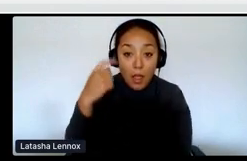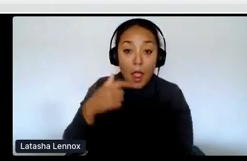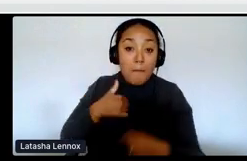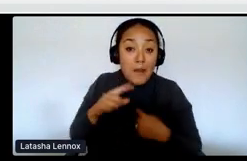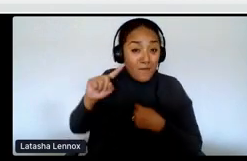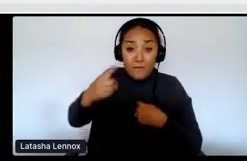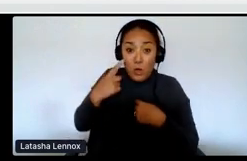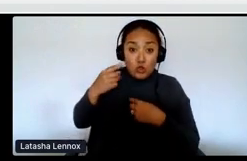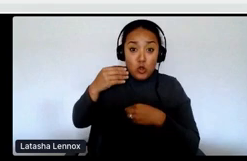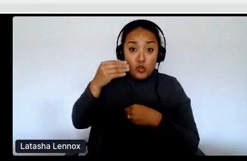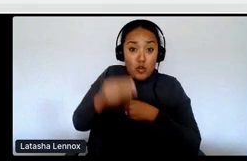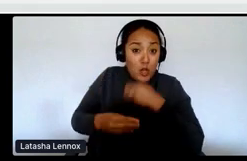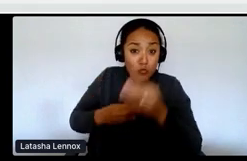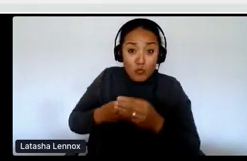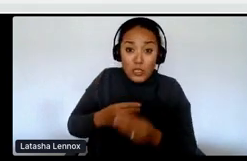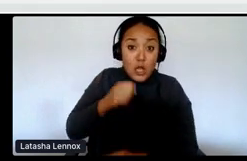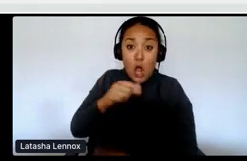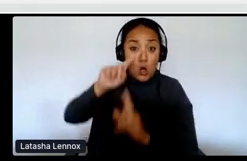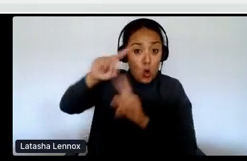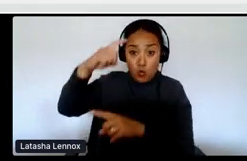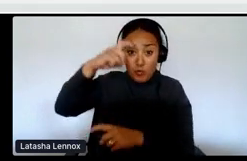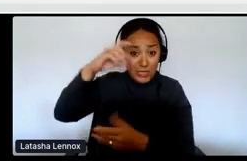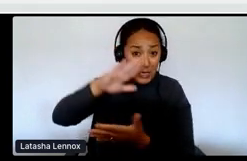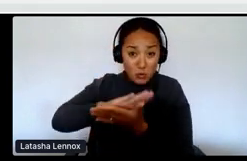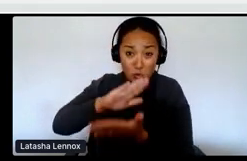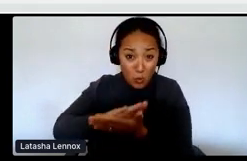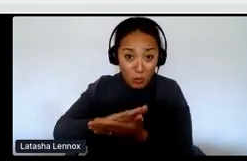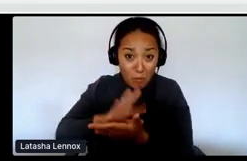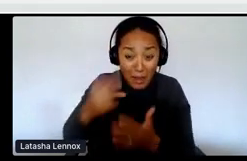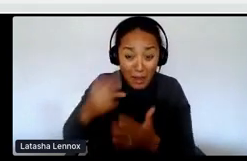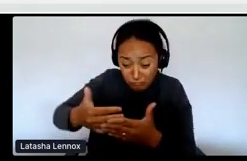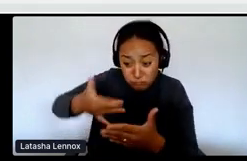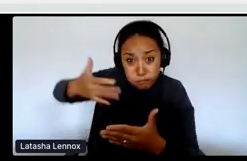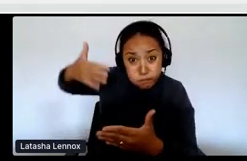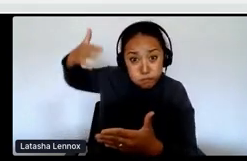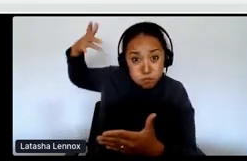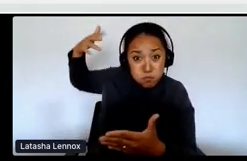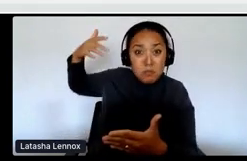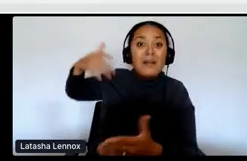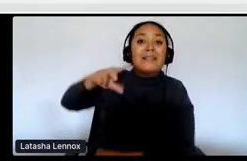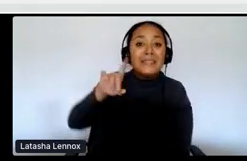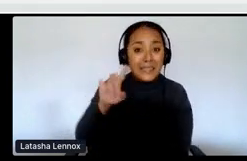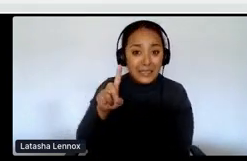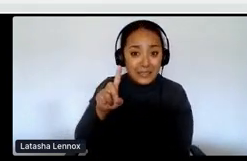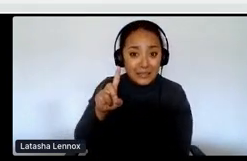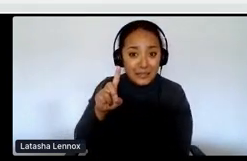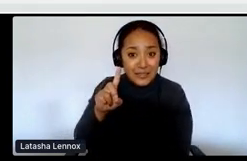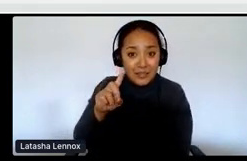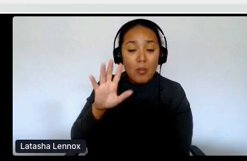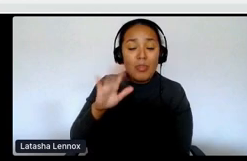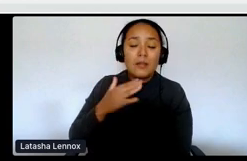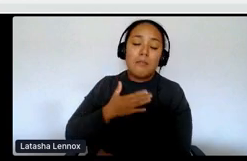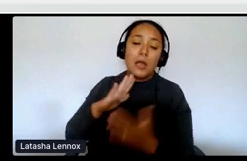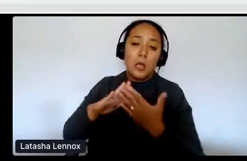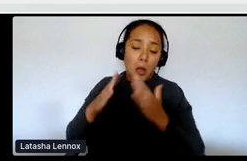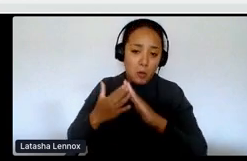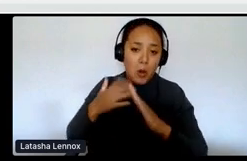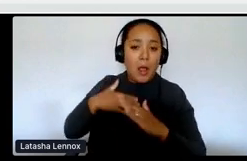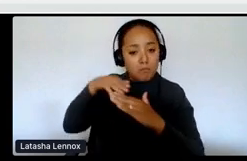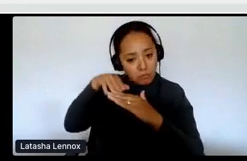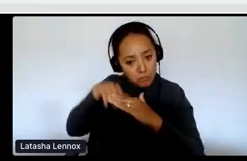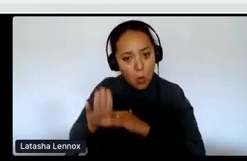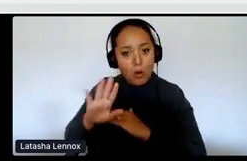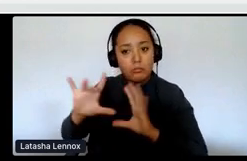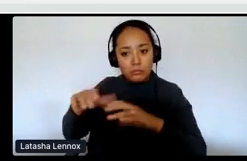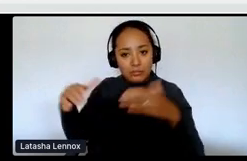my paternal side to residential school. So that's the community I was born into. And that's, that is, that's why we call